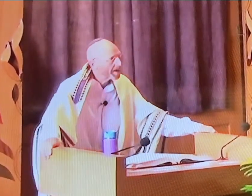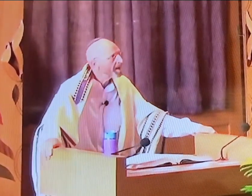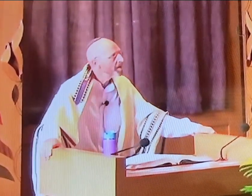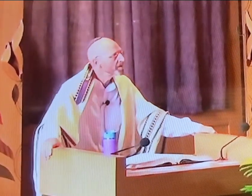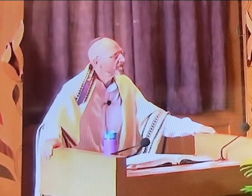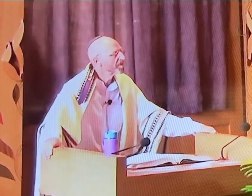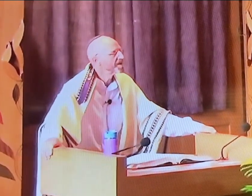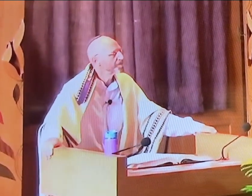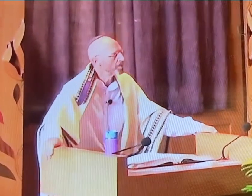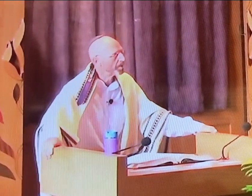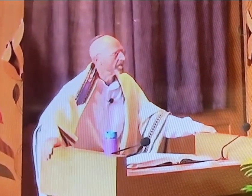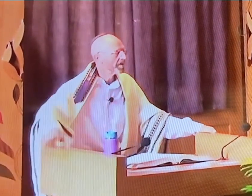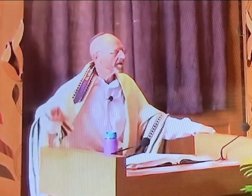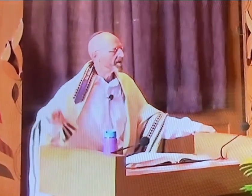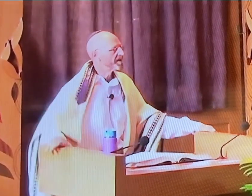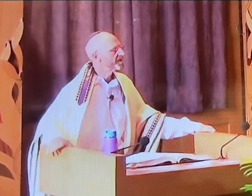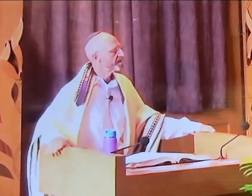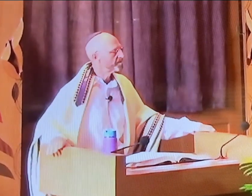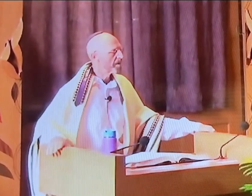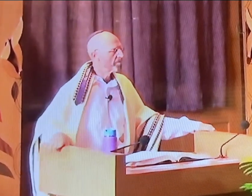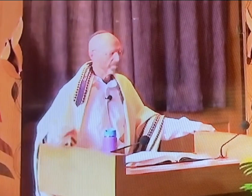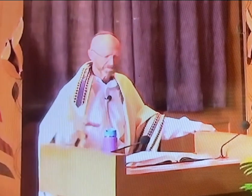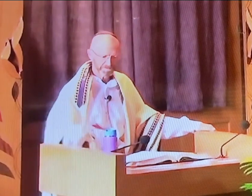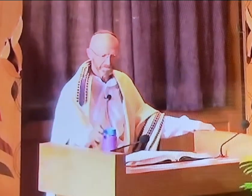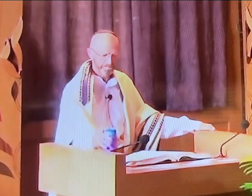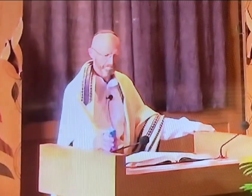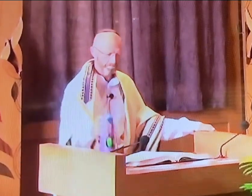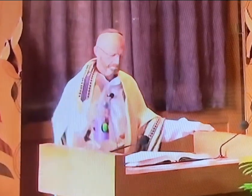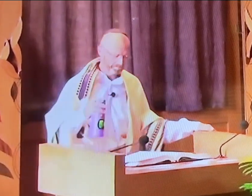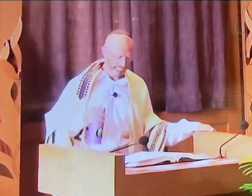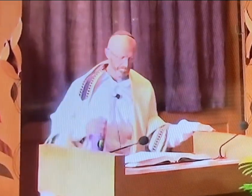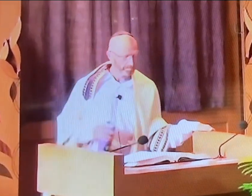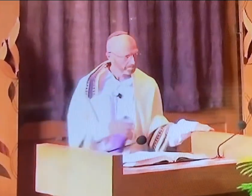My name is Ray Spumilla, and this is my voice.